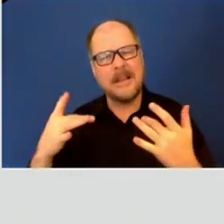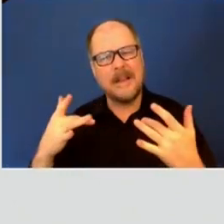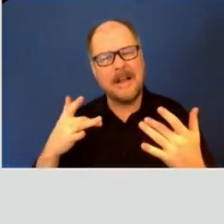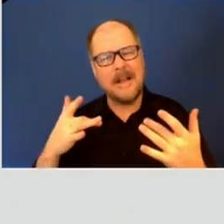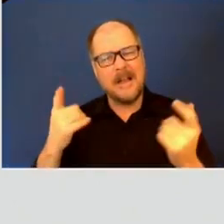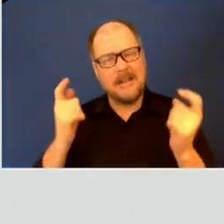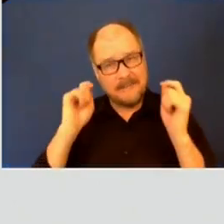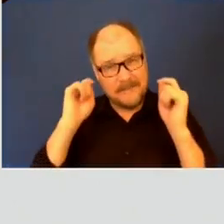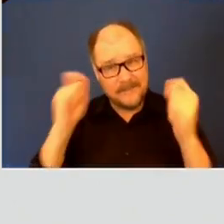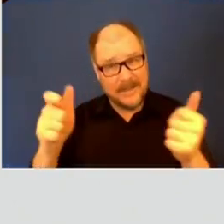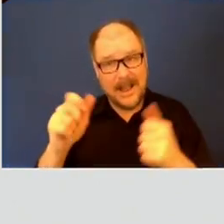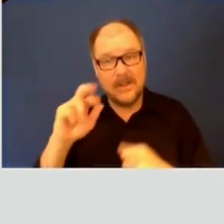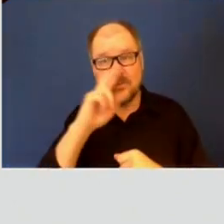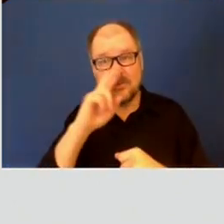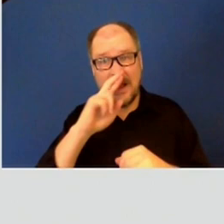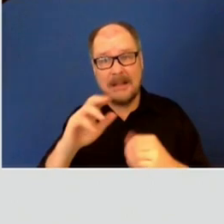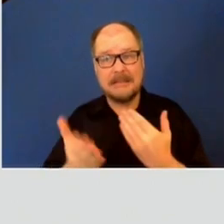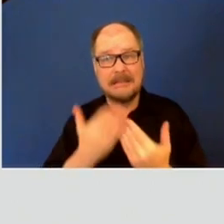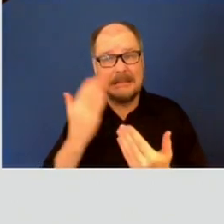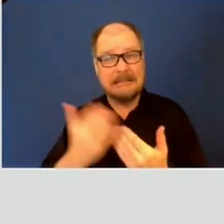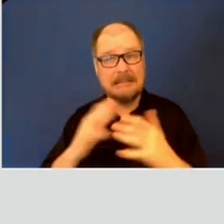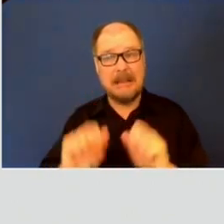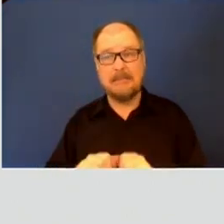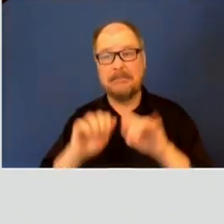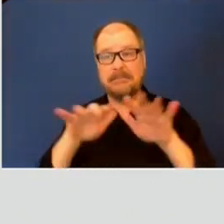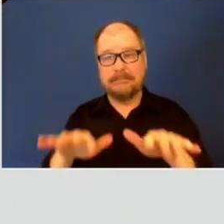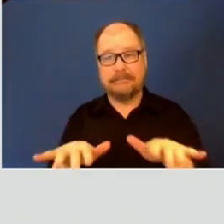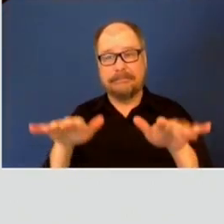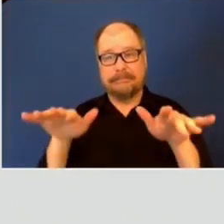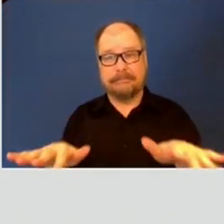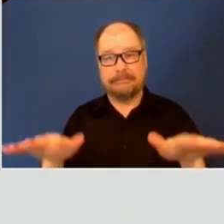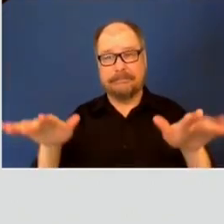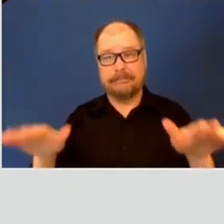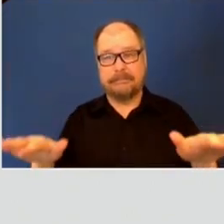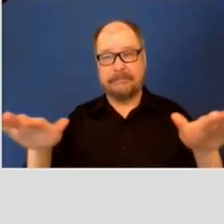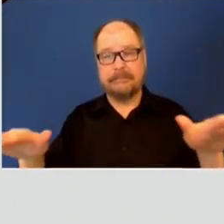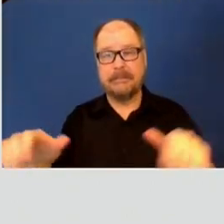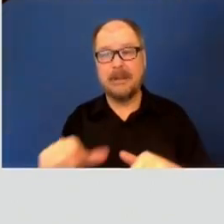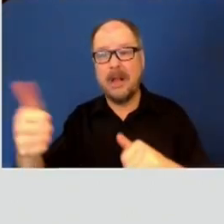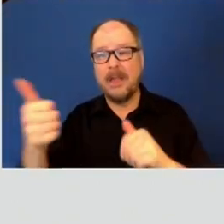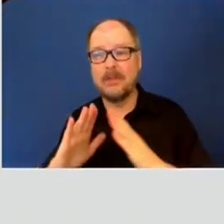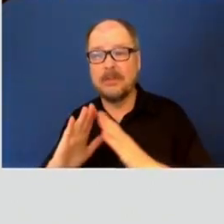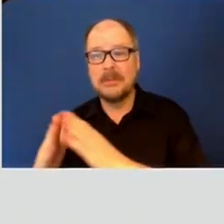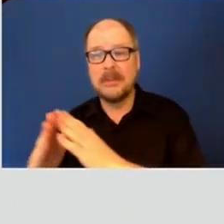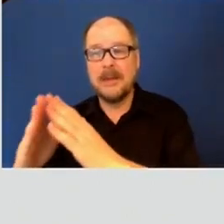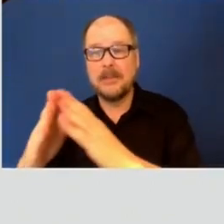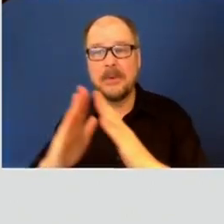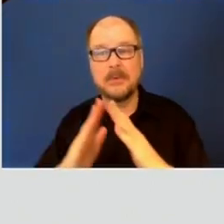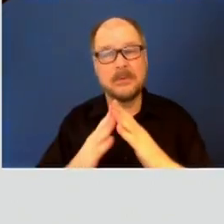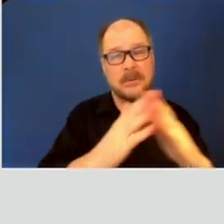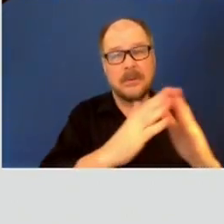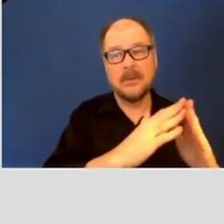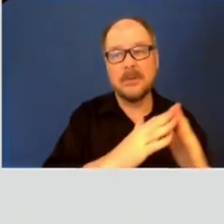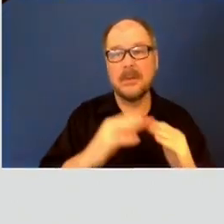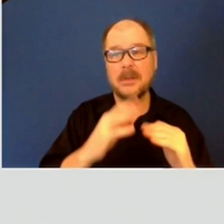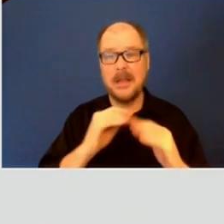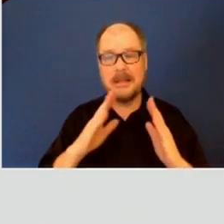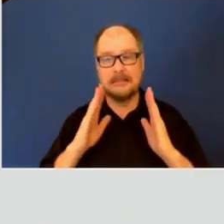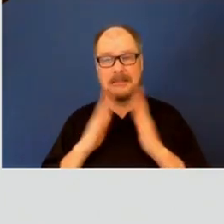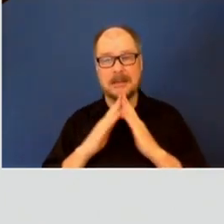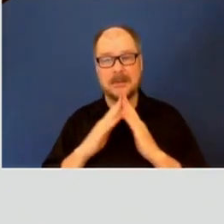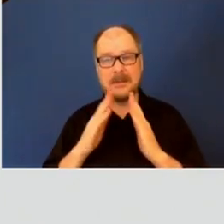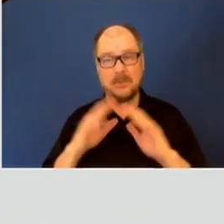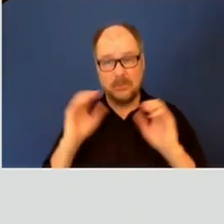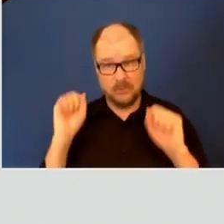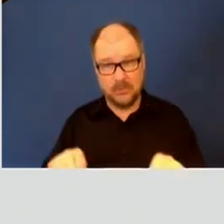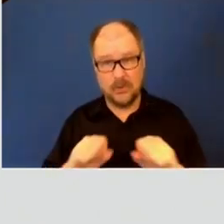into other areas since this is so close to other neighborhoods and uptown, things of that nature, of becoming a